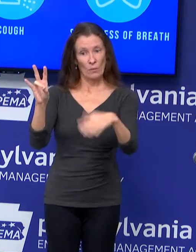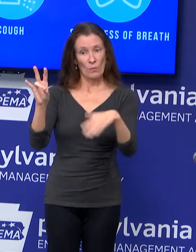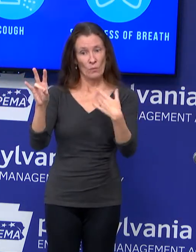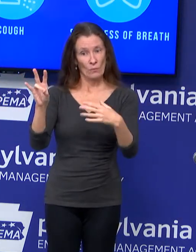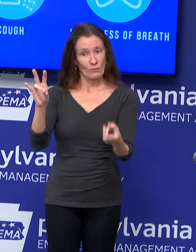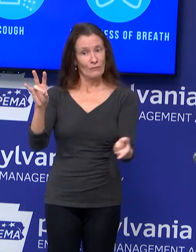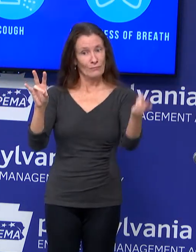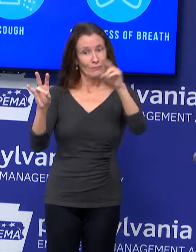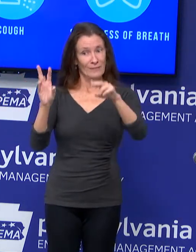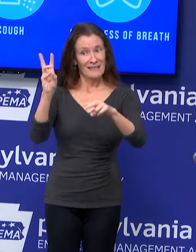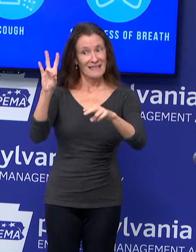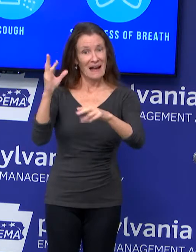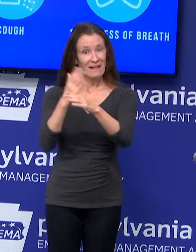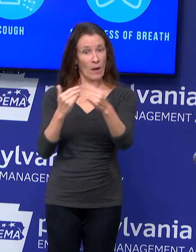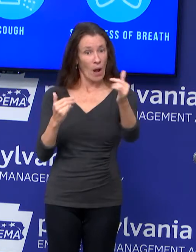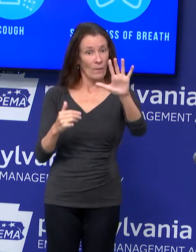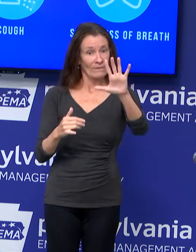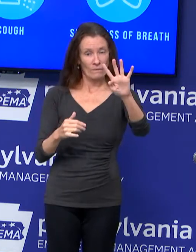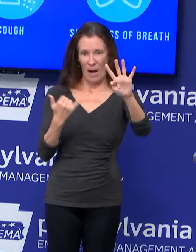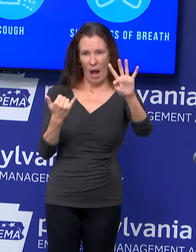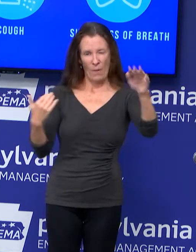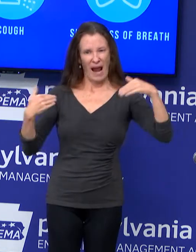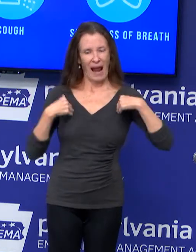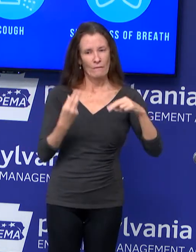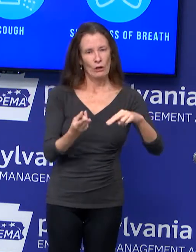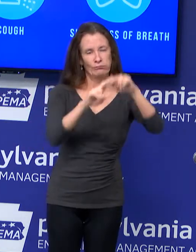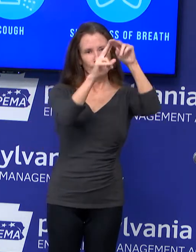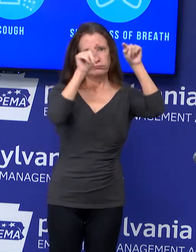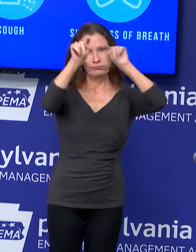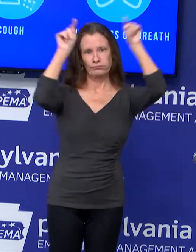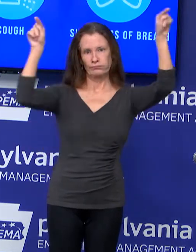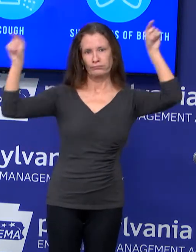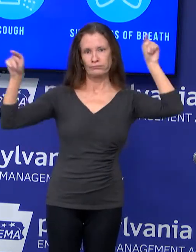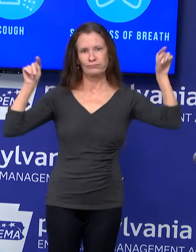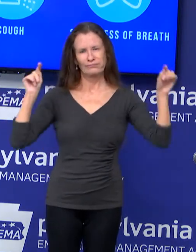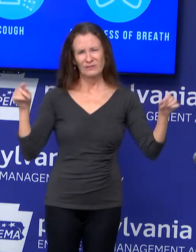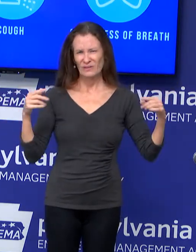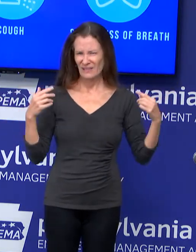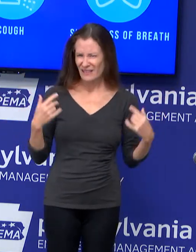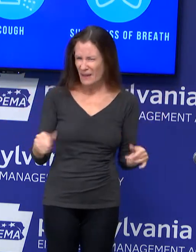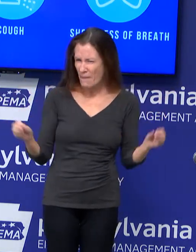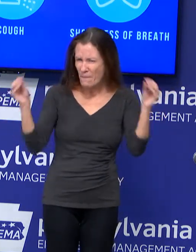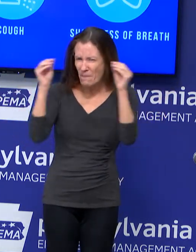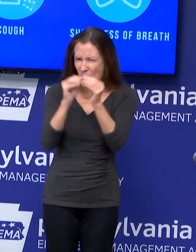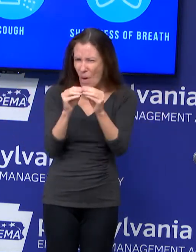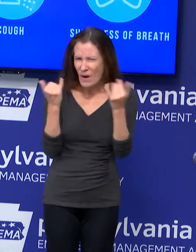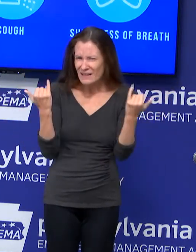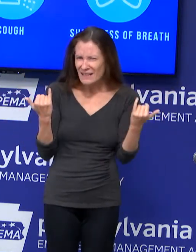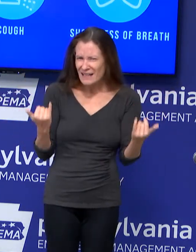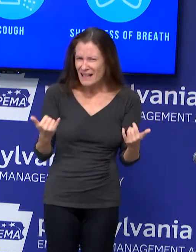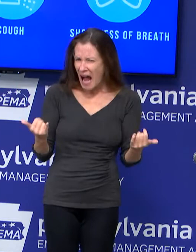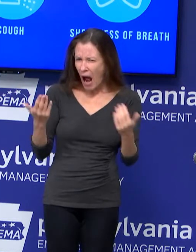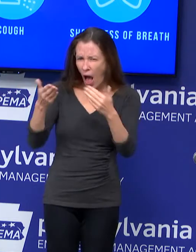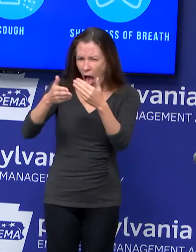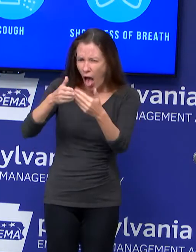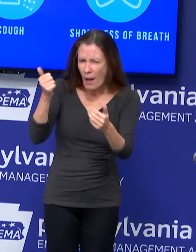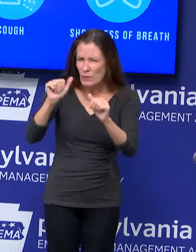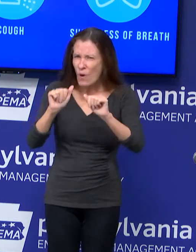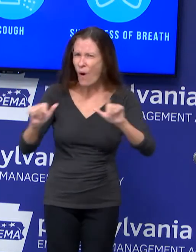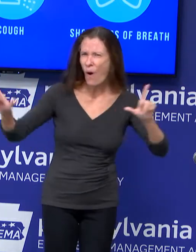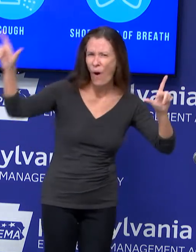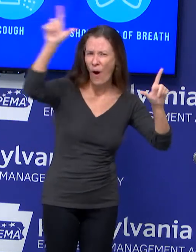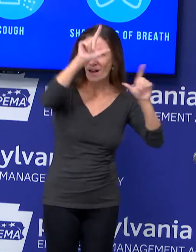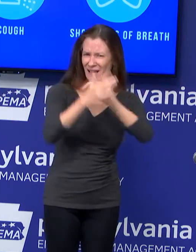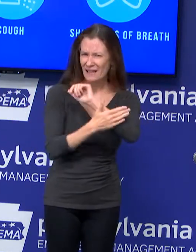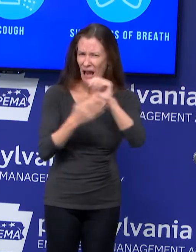number of cases over the last week. So this is in every region of Pennsylvania and almost every county of Pennsylvania. So we